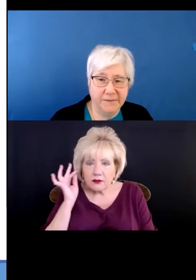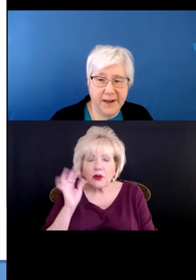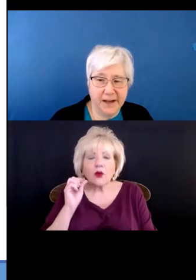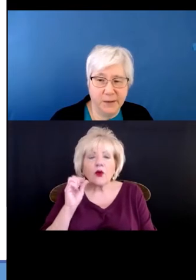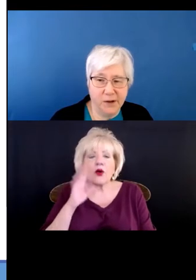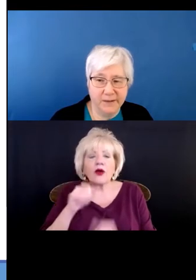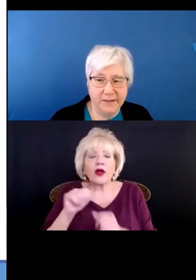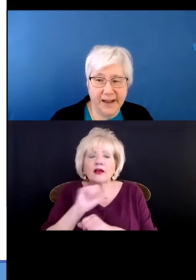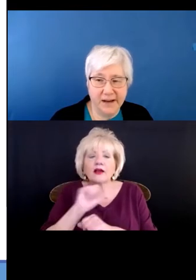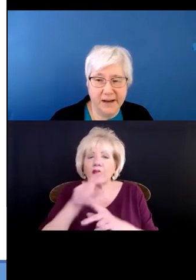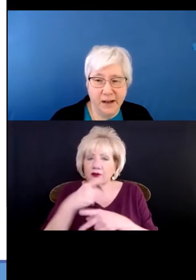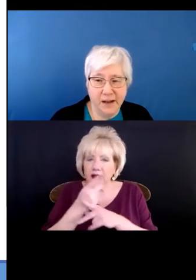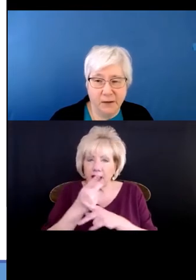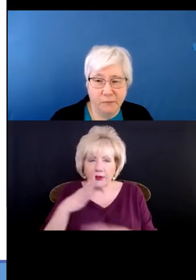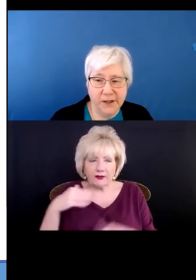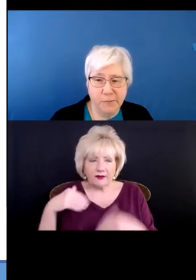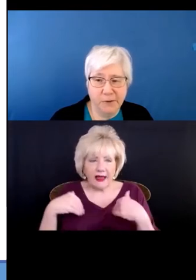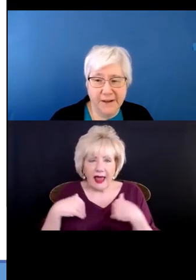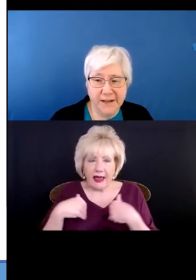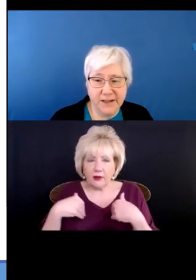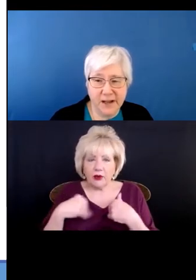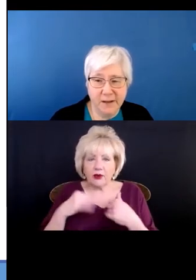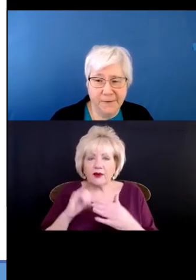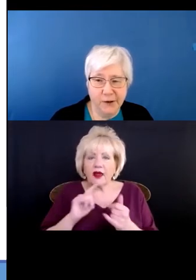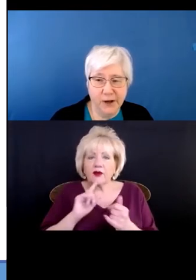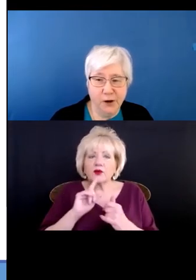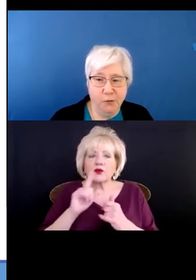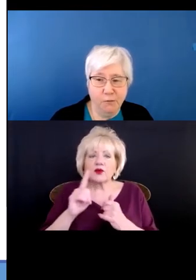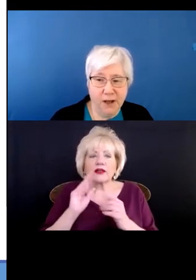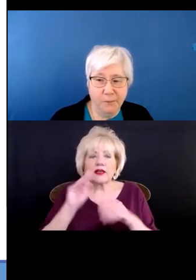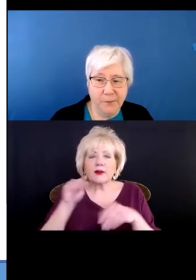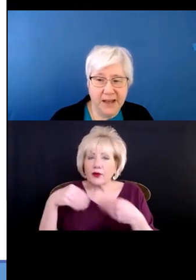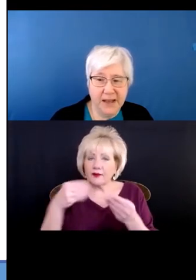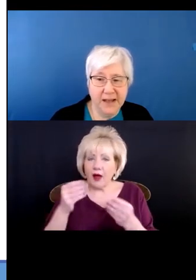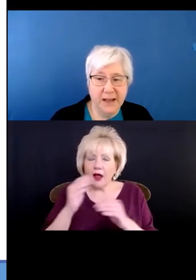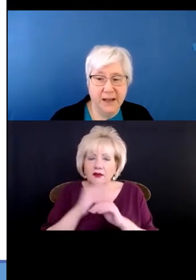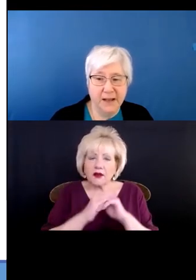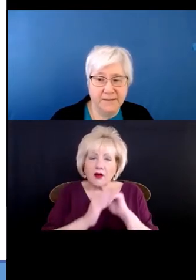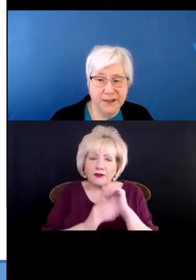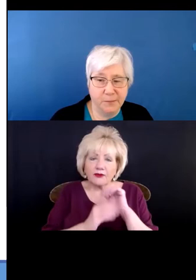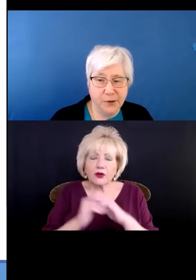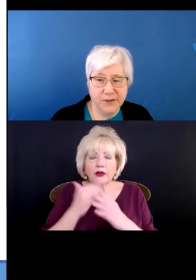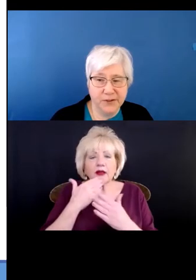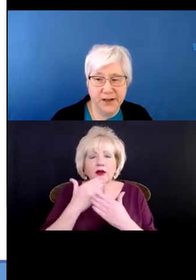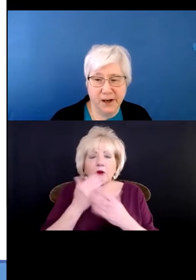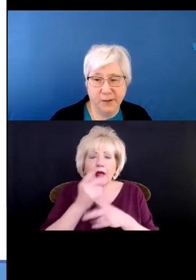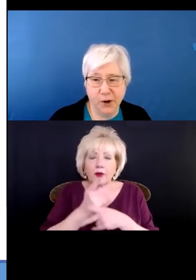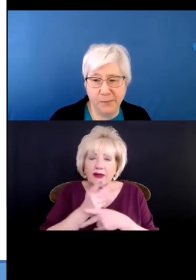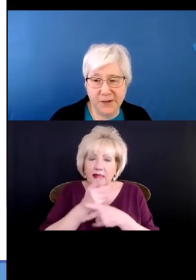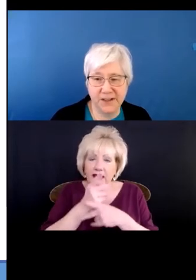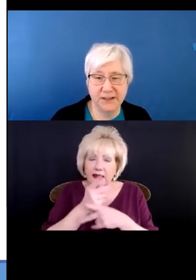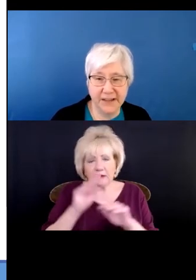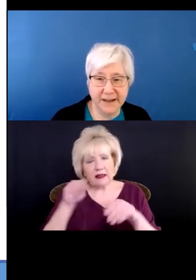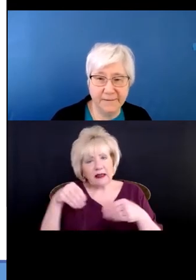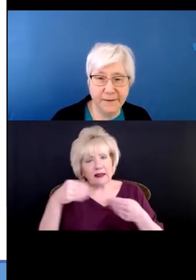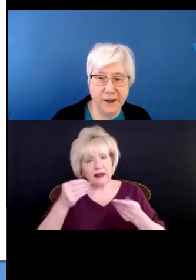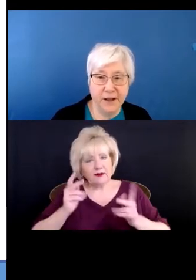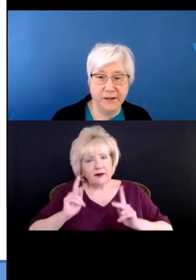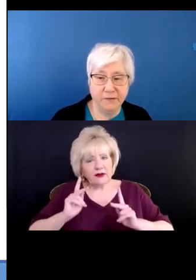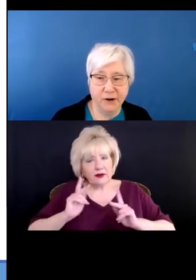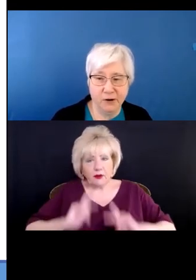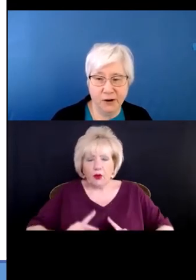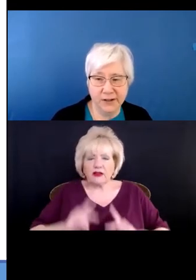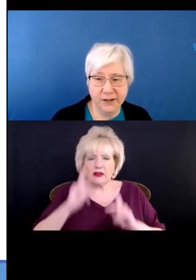type of animal that really provides comfort, well-being, gives the person a purpose to live.